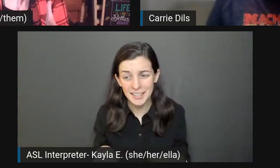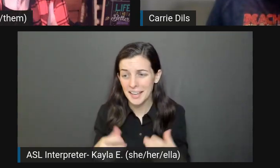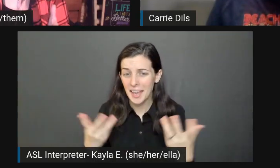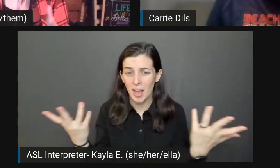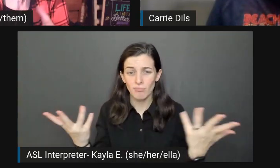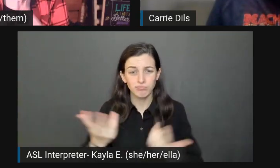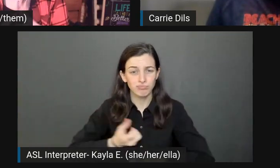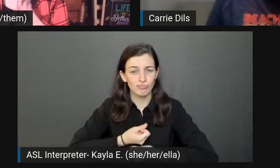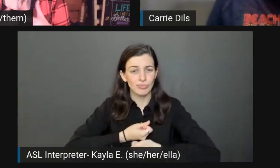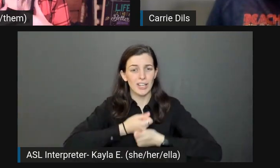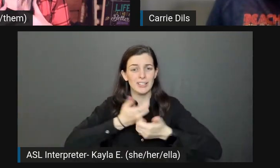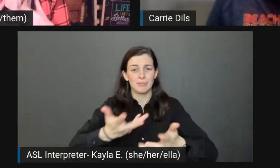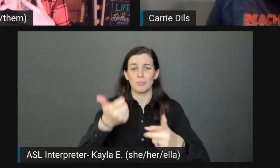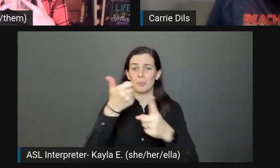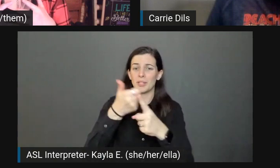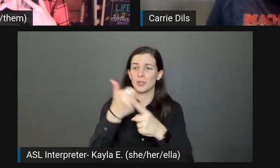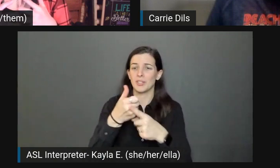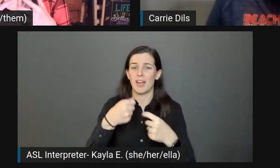writer in your alt text.